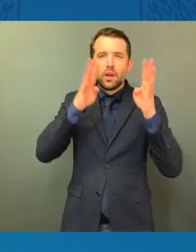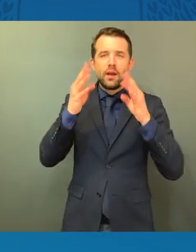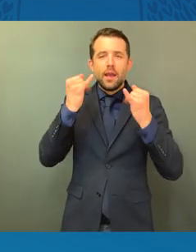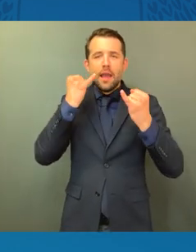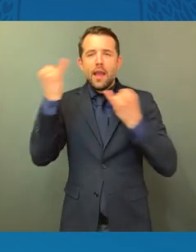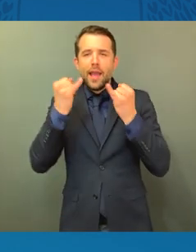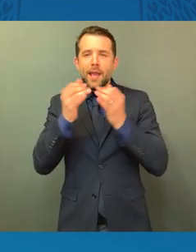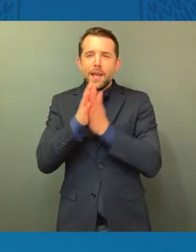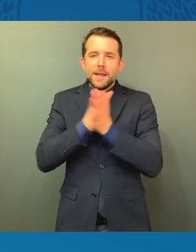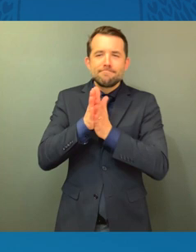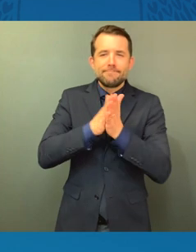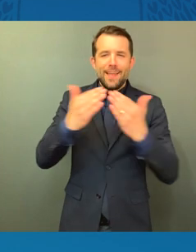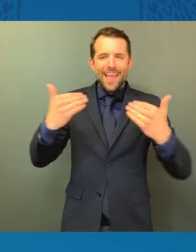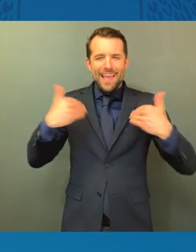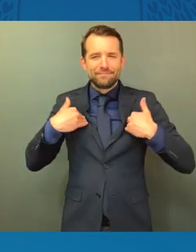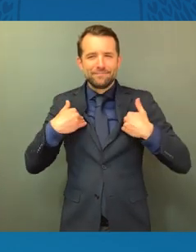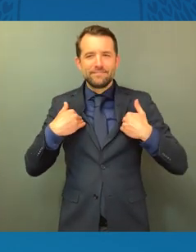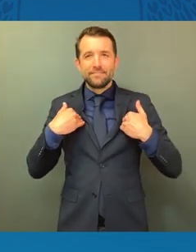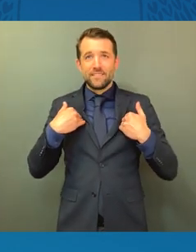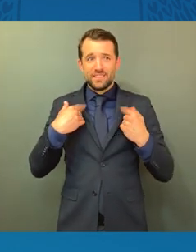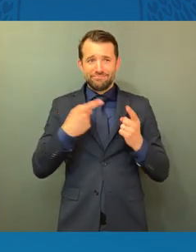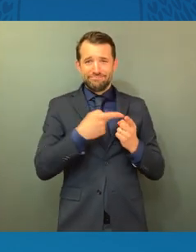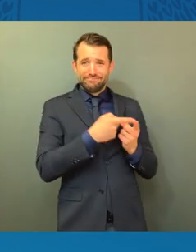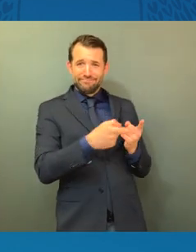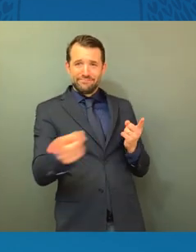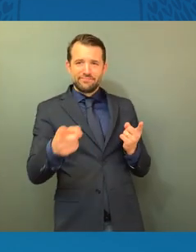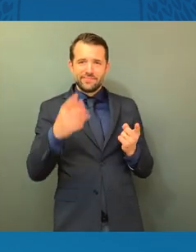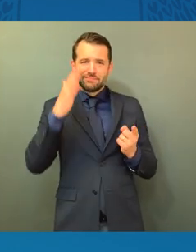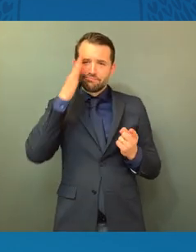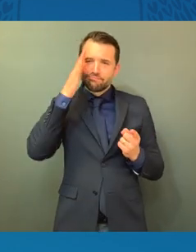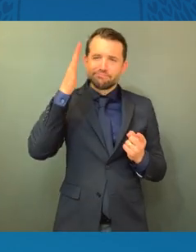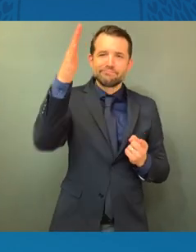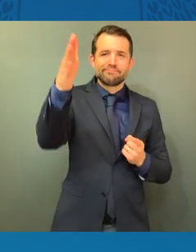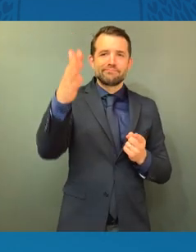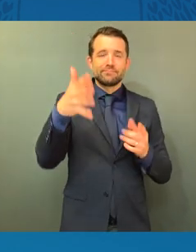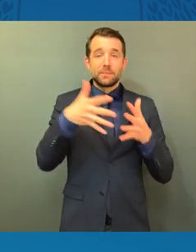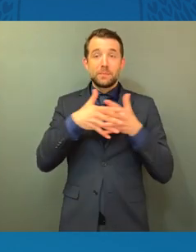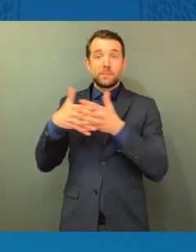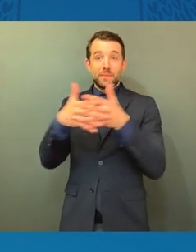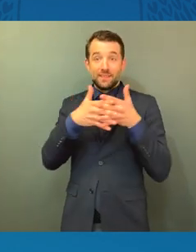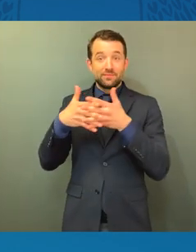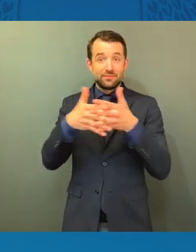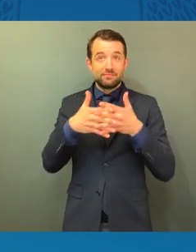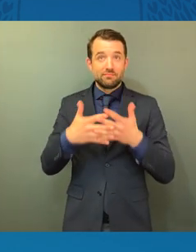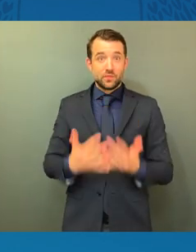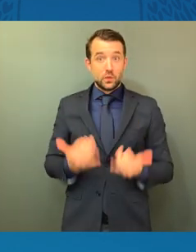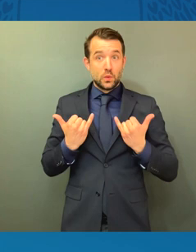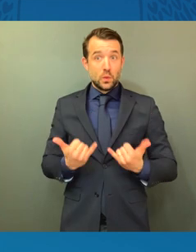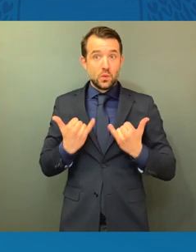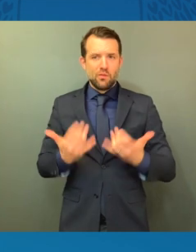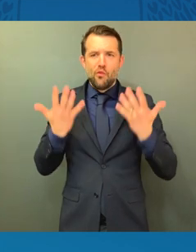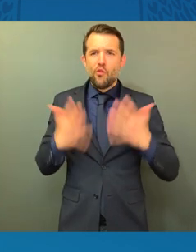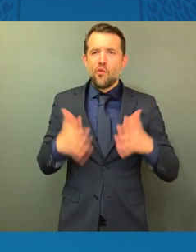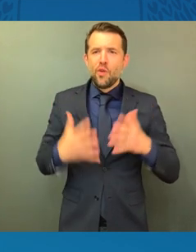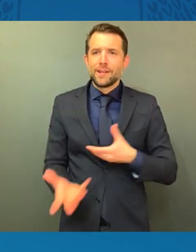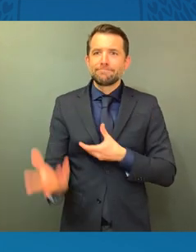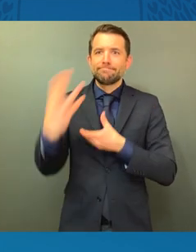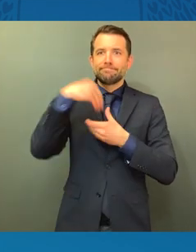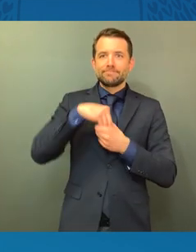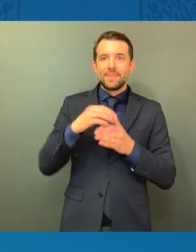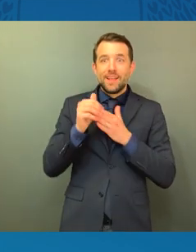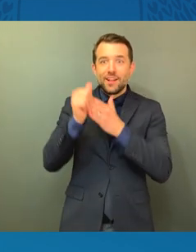and who will be the future of our nation and are currently leaders in their own right. These young people who